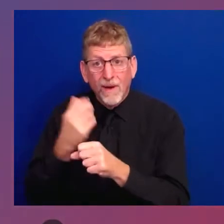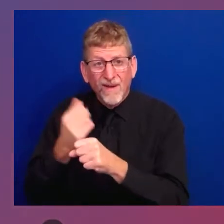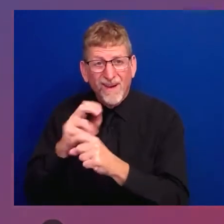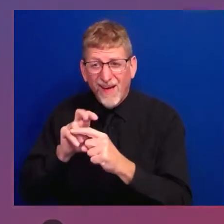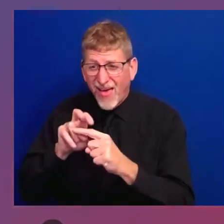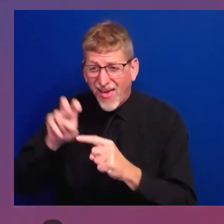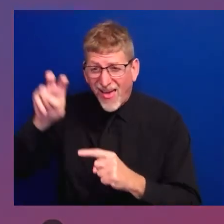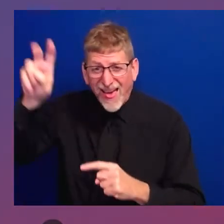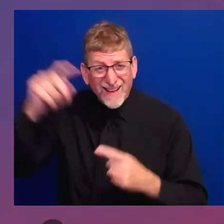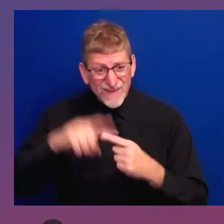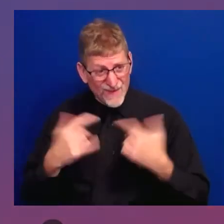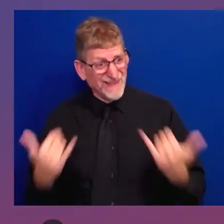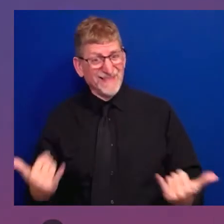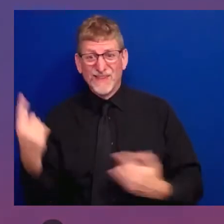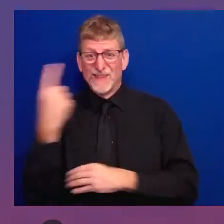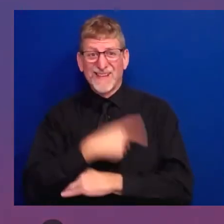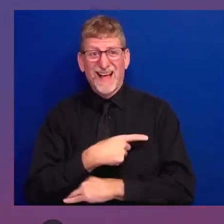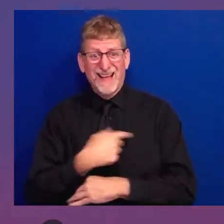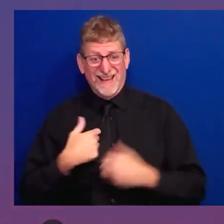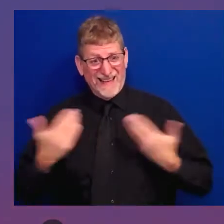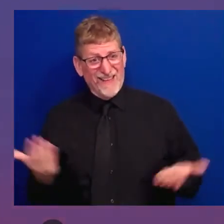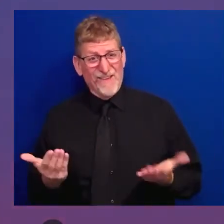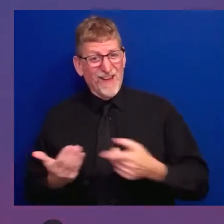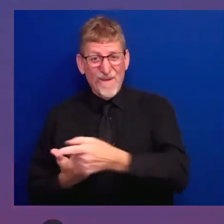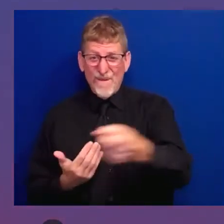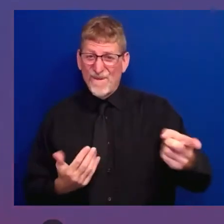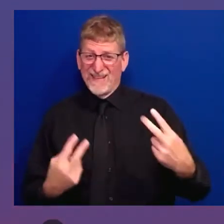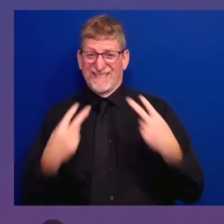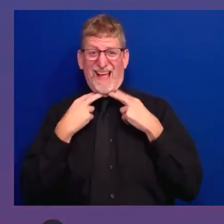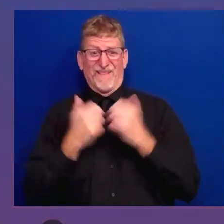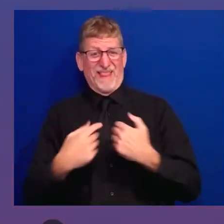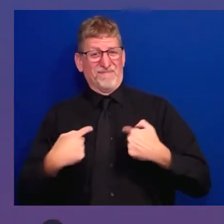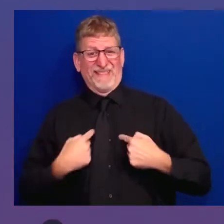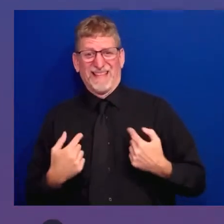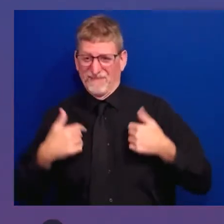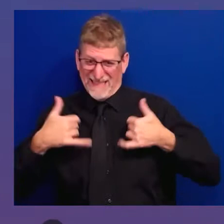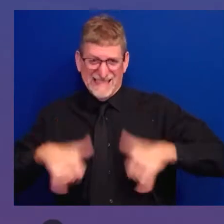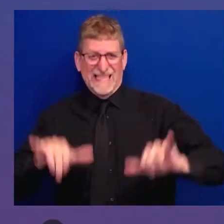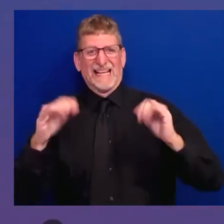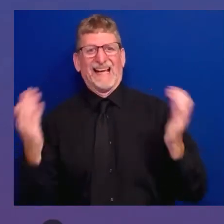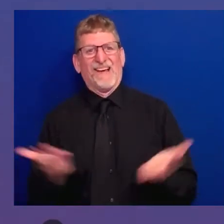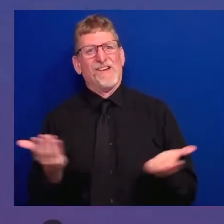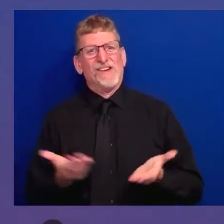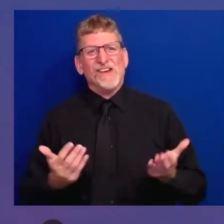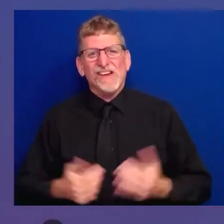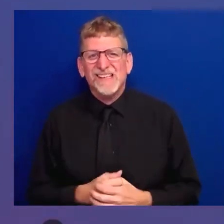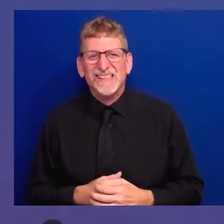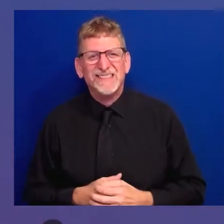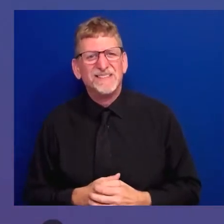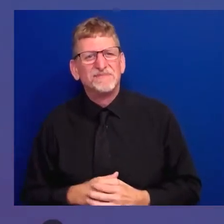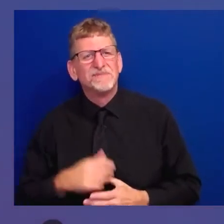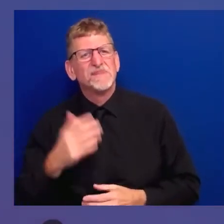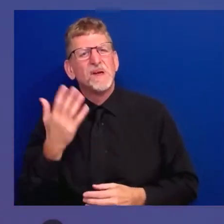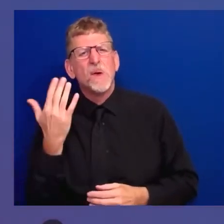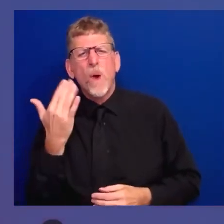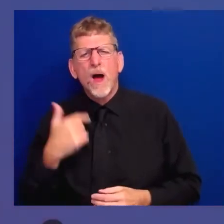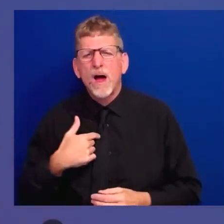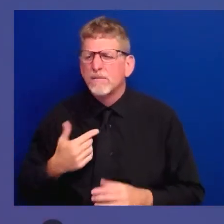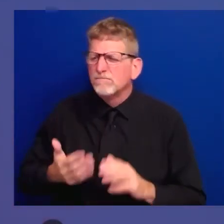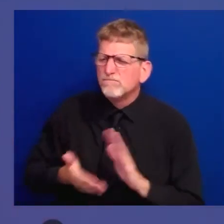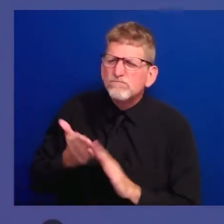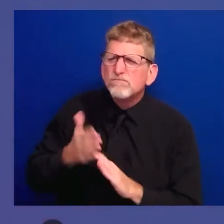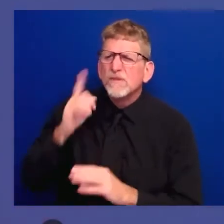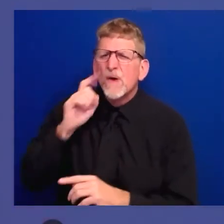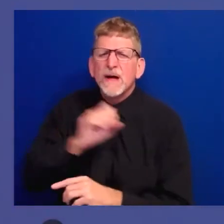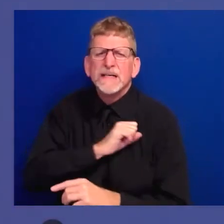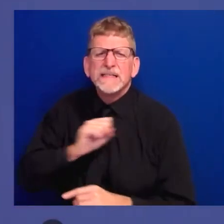But the reason I ran for the United States Senate was too hard being a county councilman. You'd knock on the door and say, my name is Joe Biden,